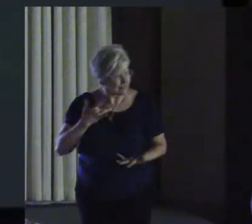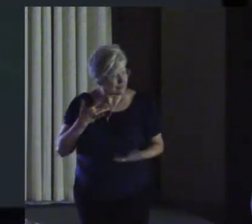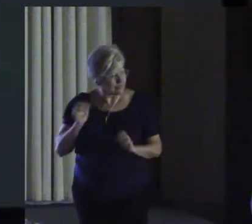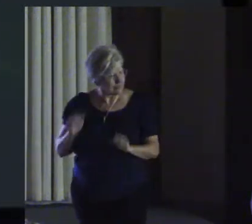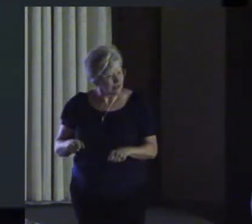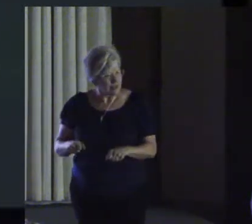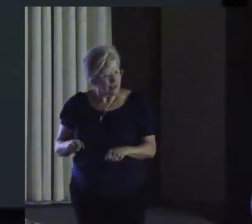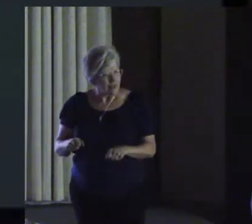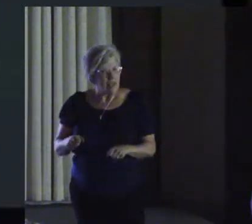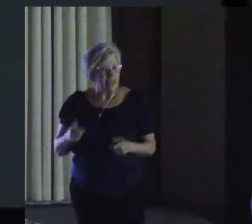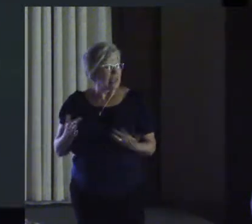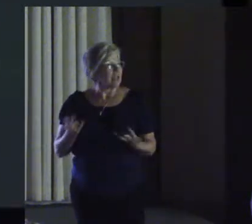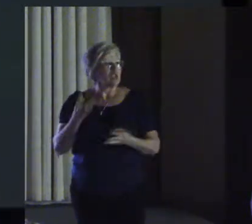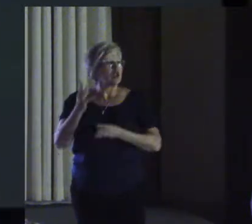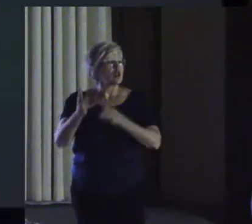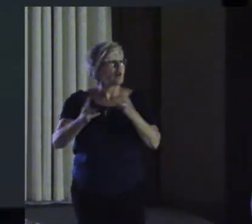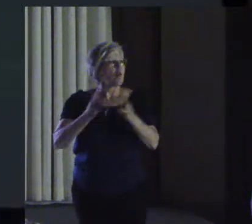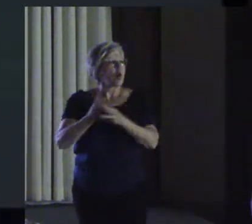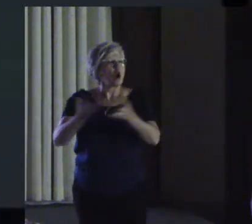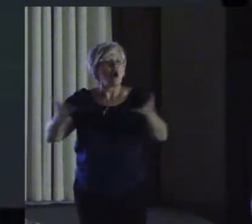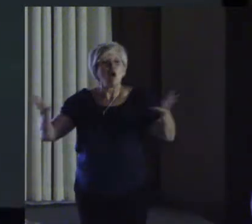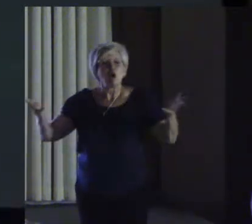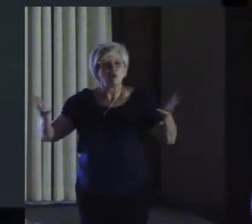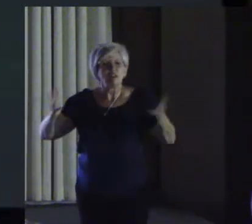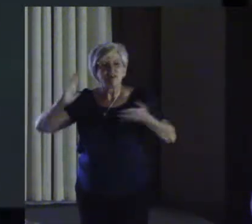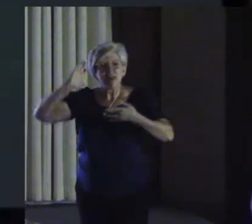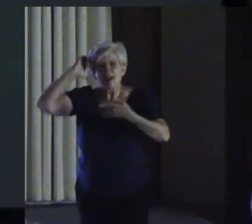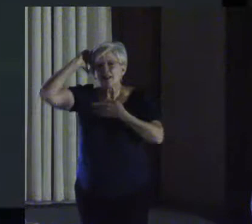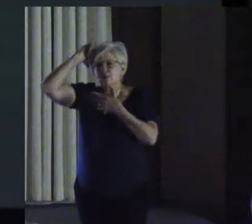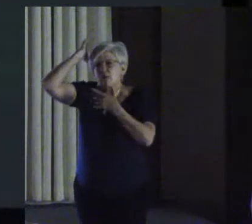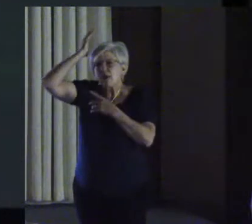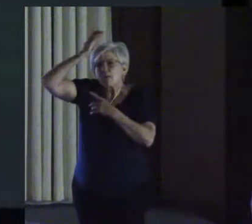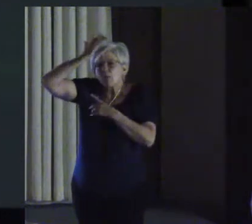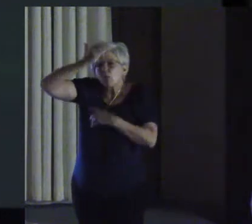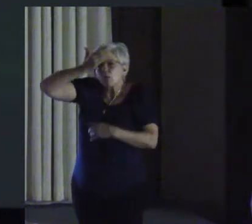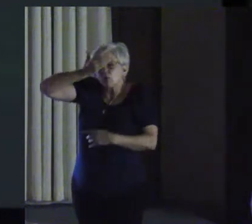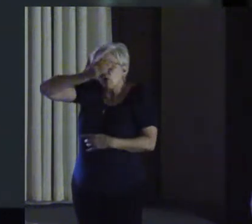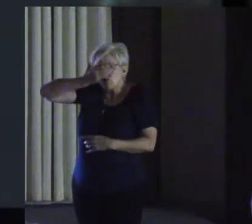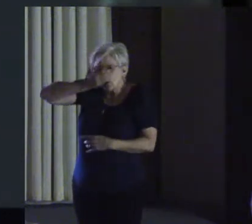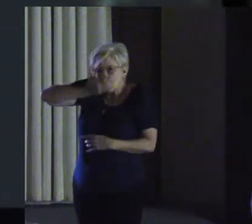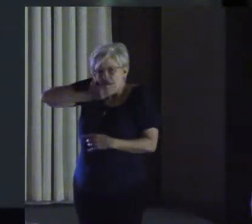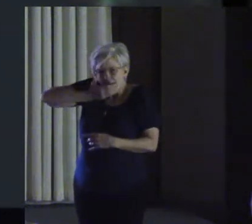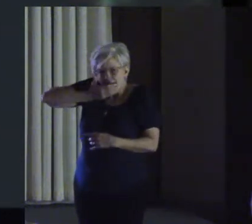It is the world that has been pulled over your eyes to blind you from the truth.